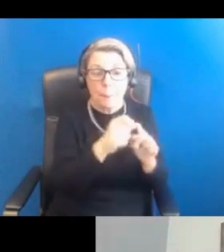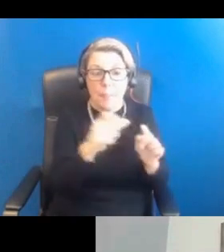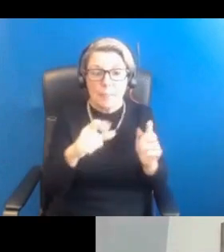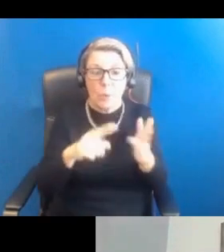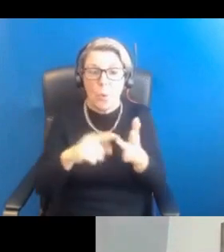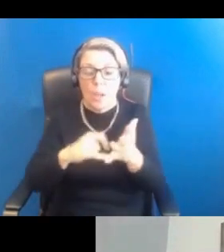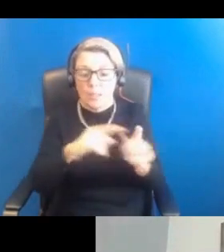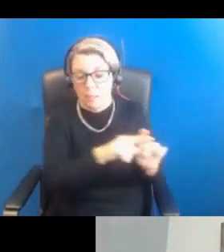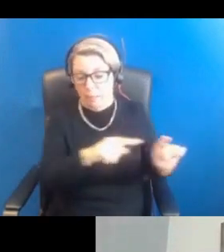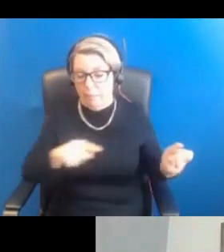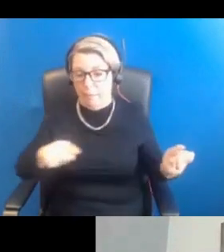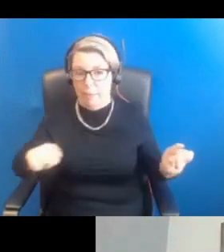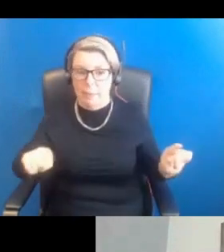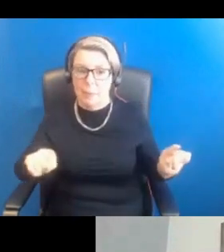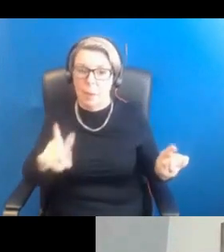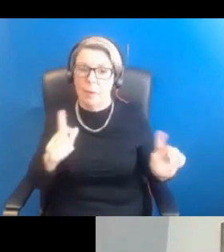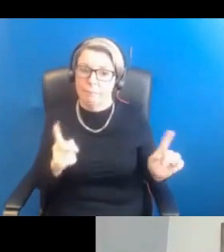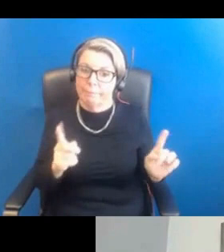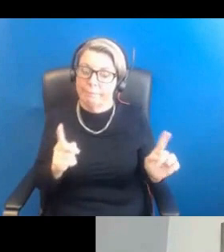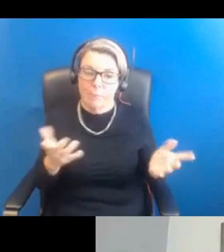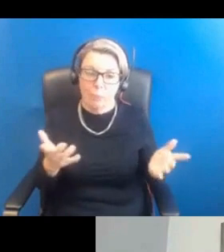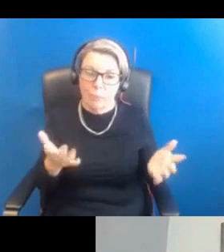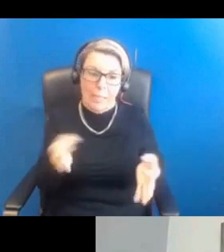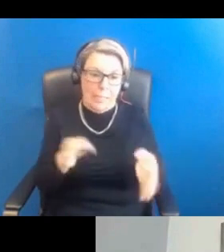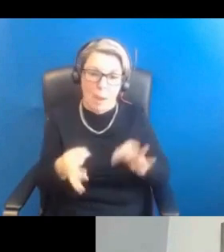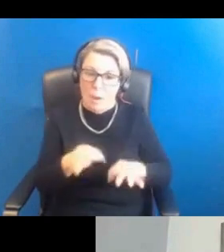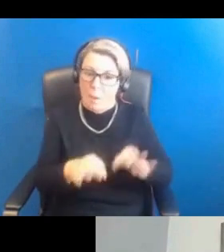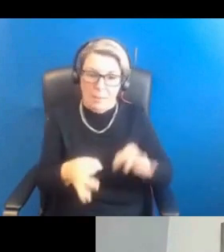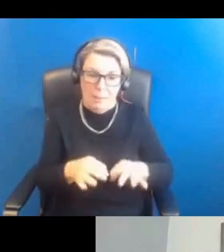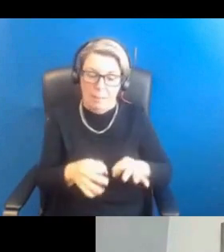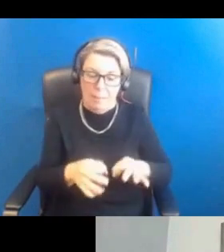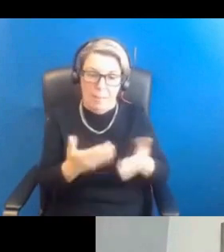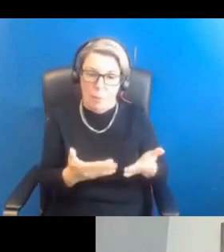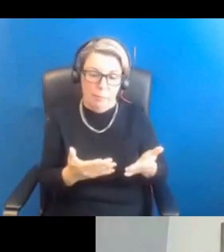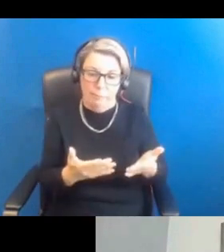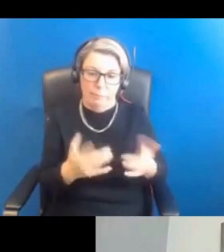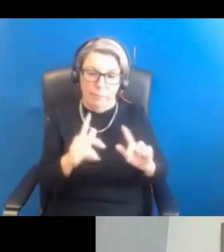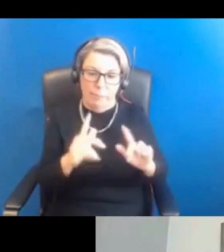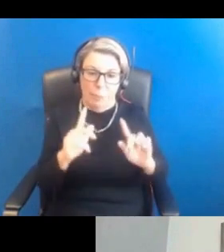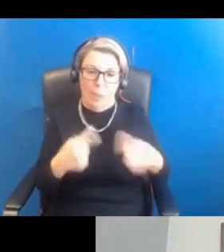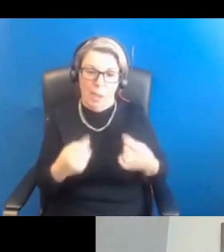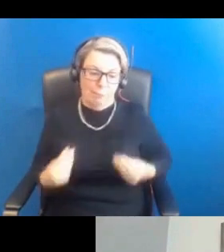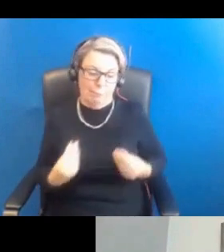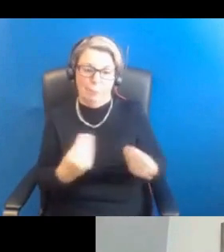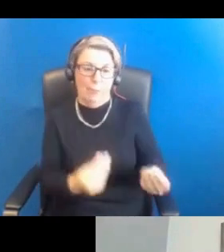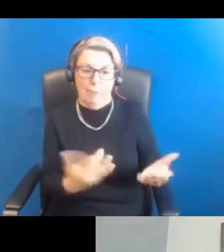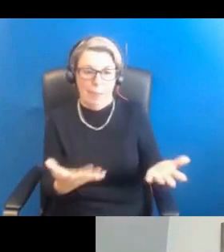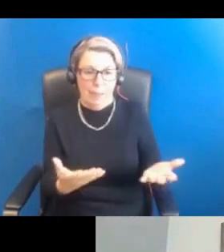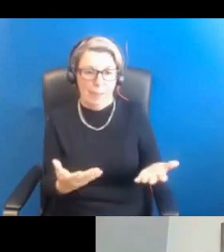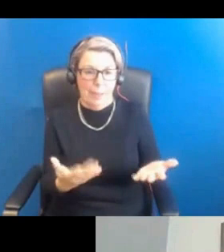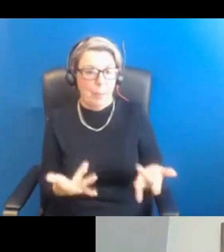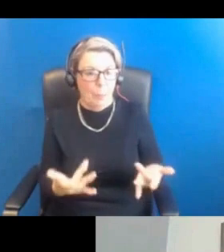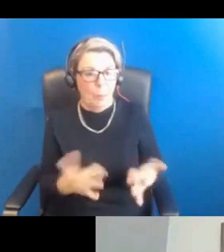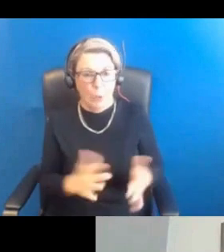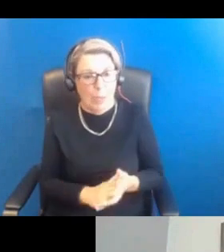experimental and and and and and we're from being anywhere near being put